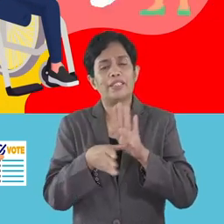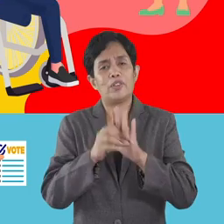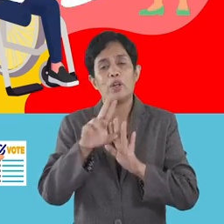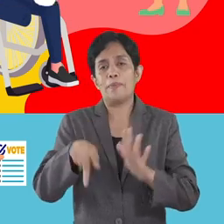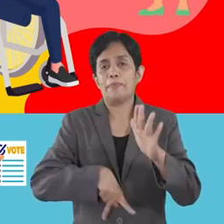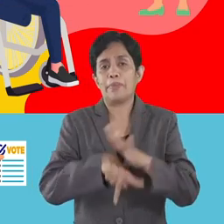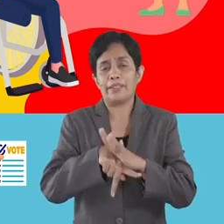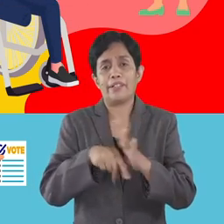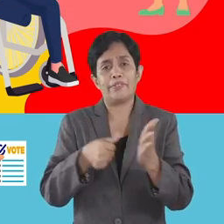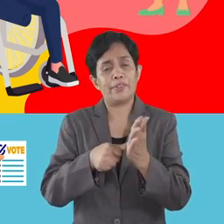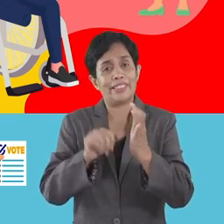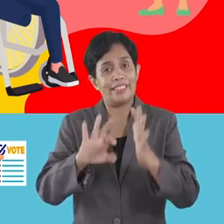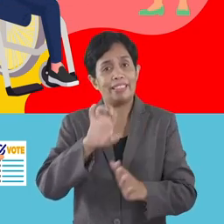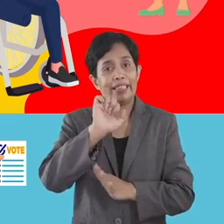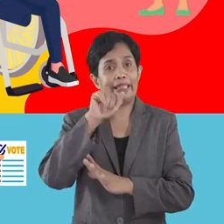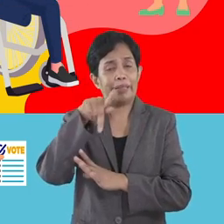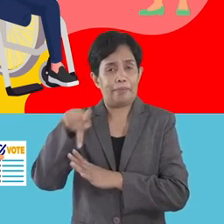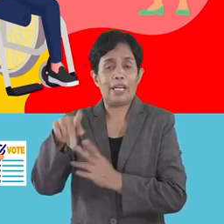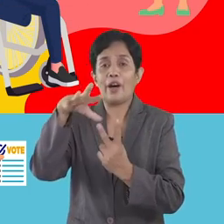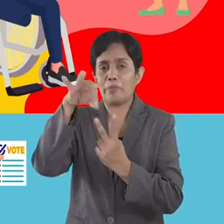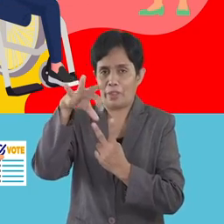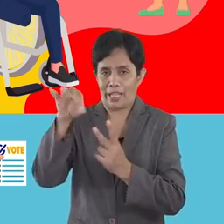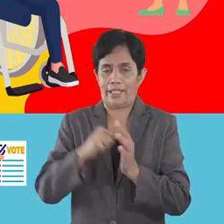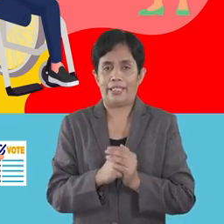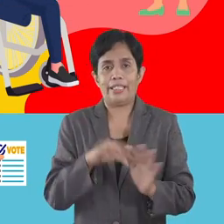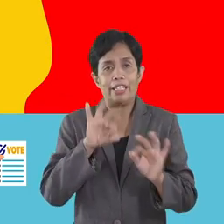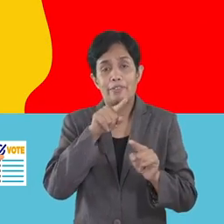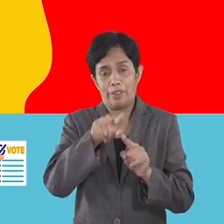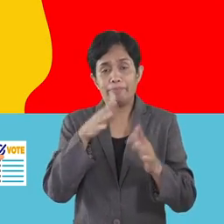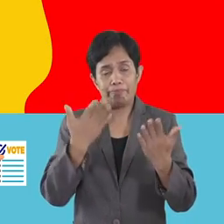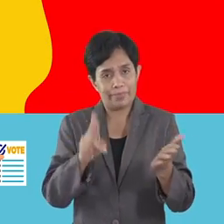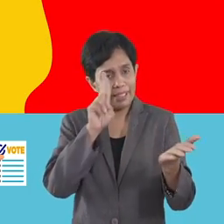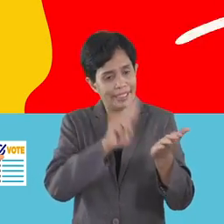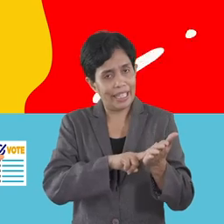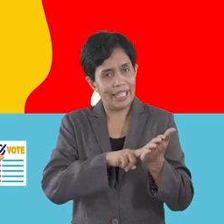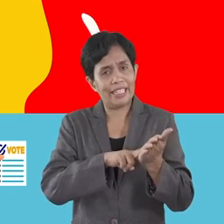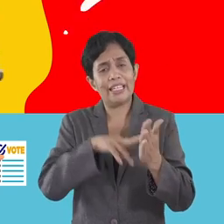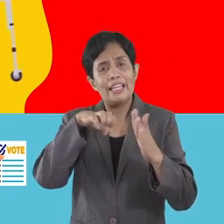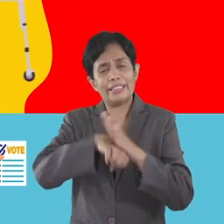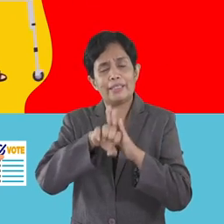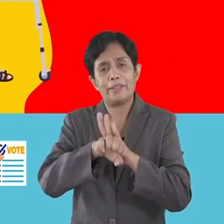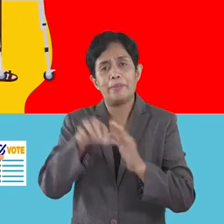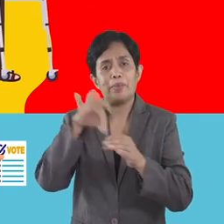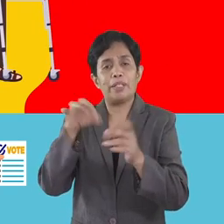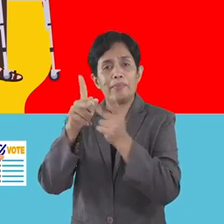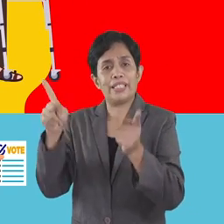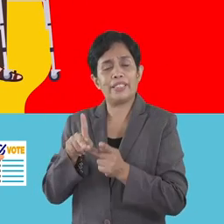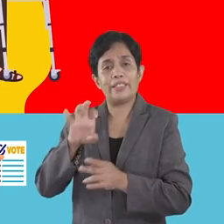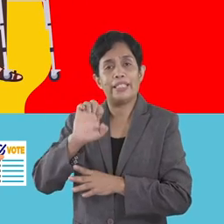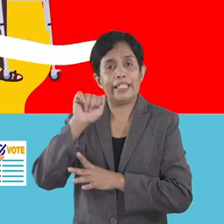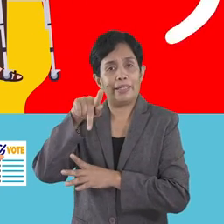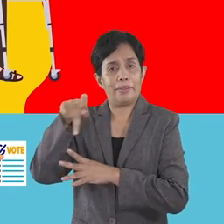or heavily pregnant voters in EAPPs is optional. If you're already assigned in an accessible polling place or